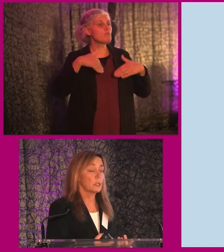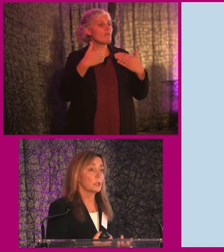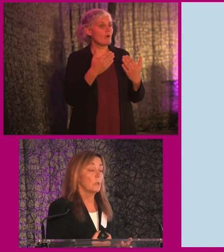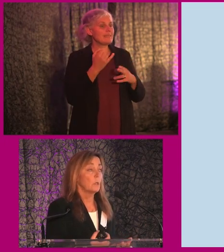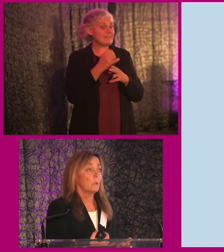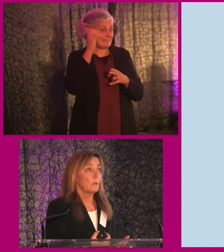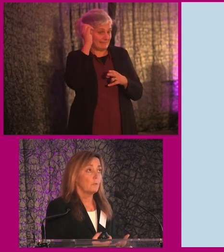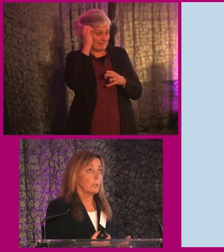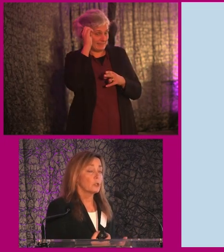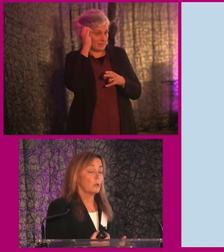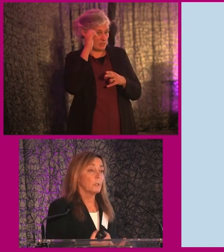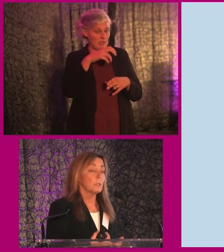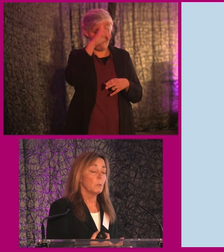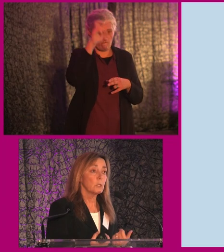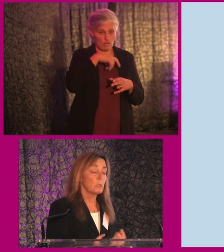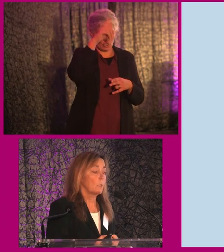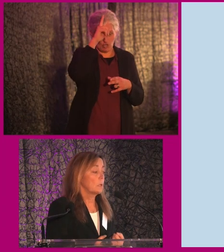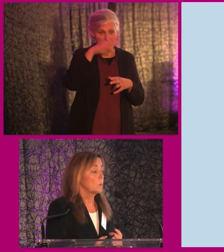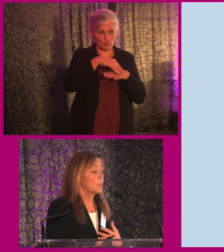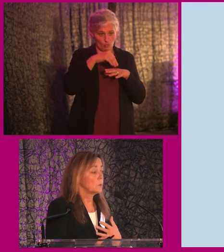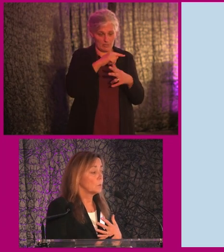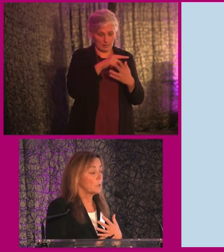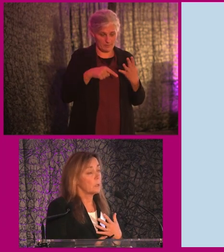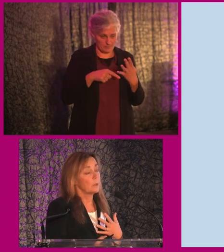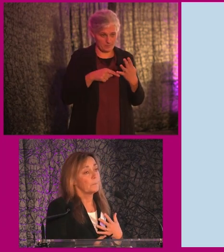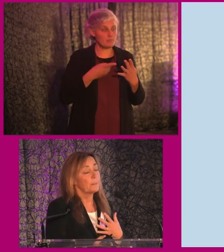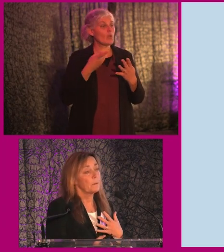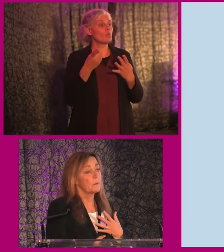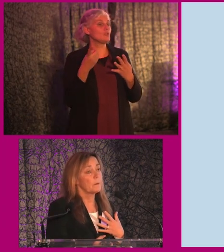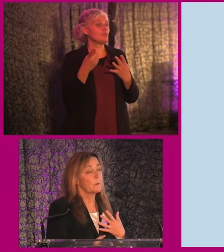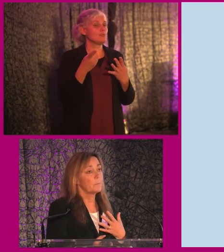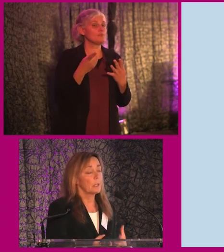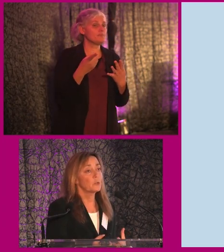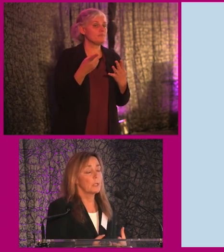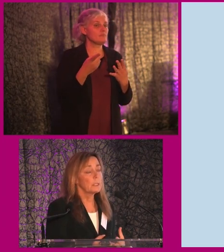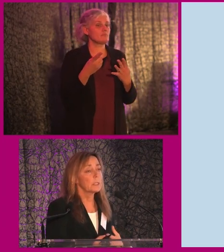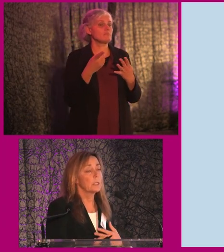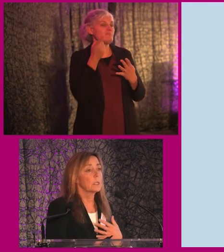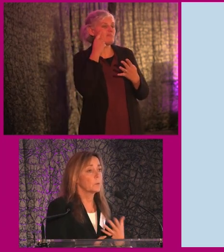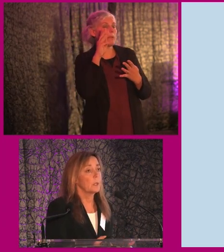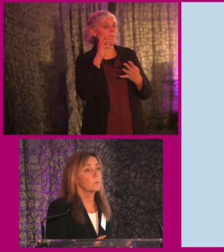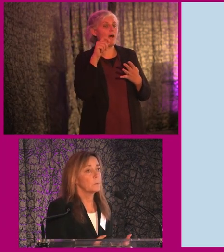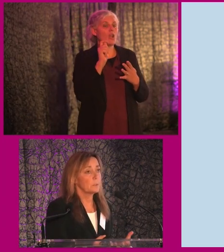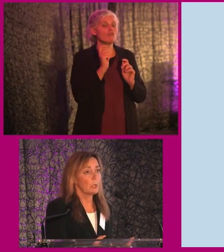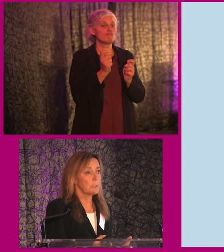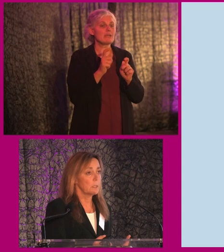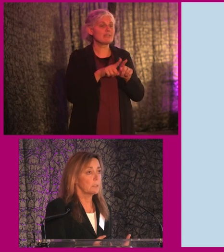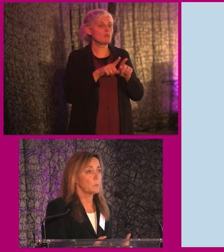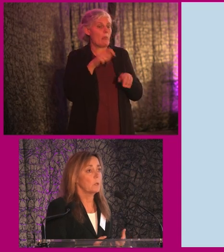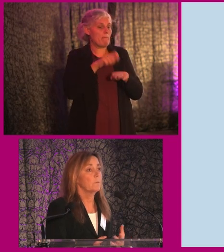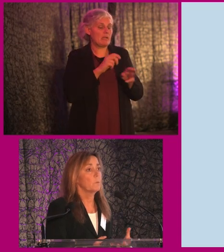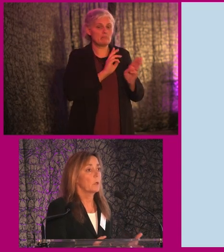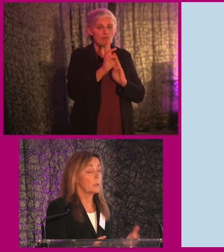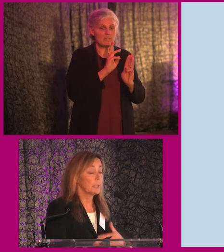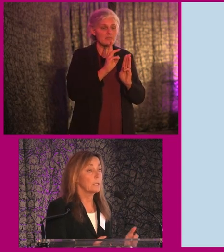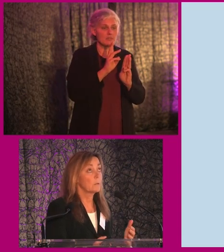English, French, German and Swedish. And then we will do pilot trainings and create also best practices. So